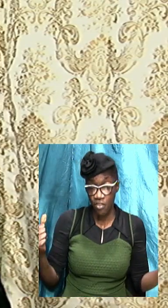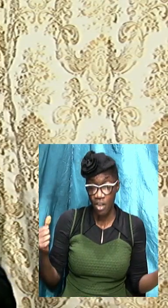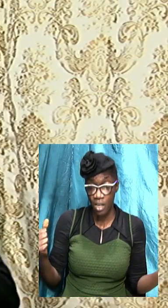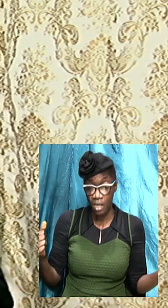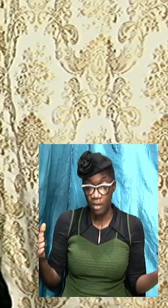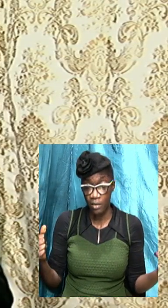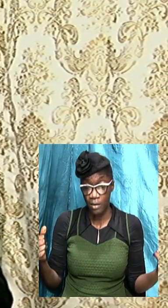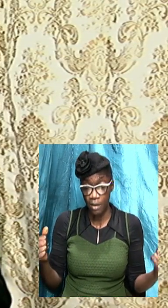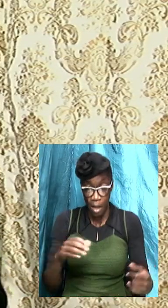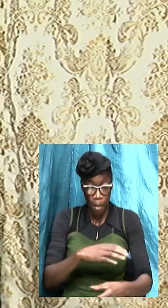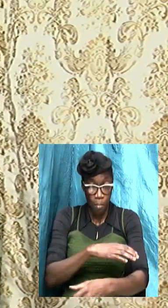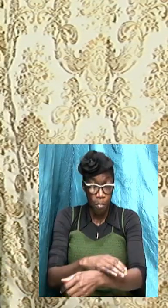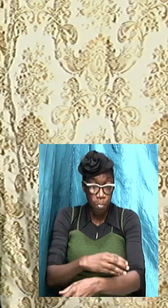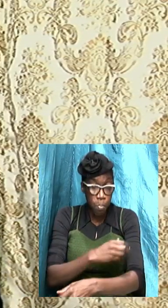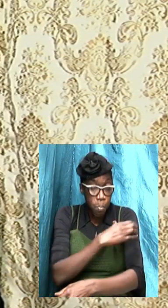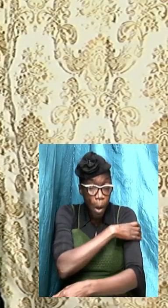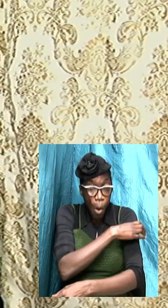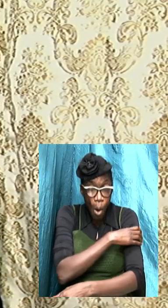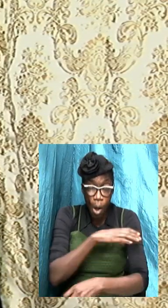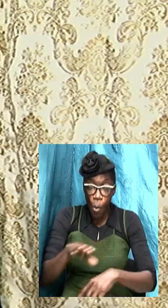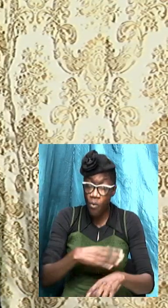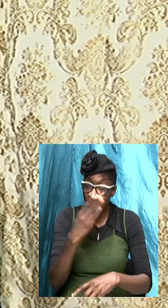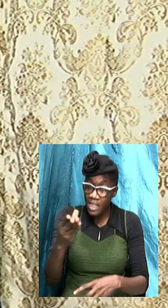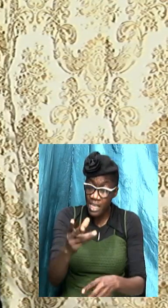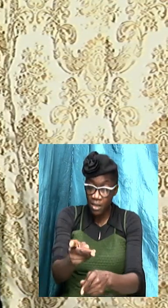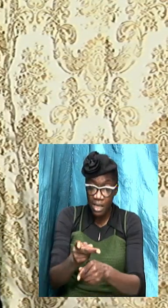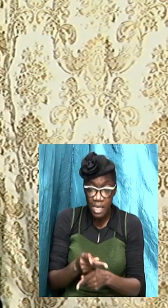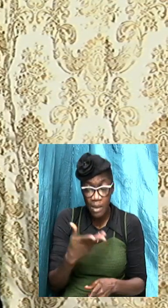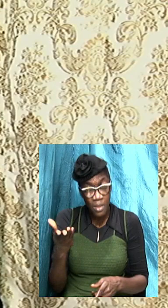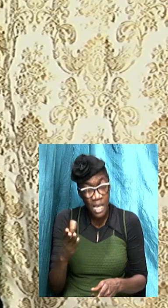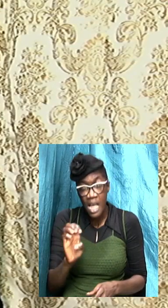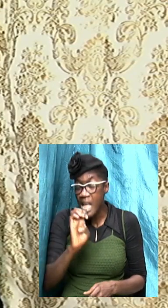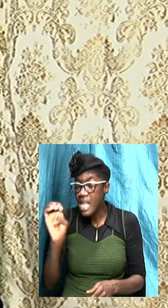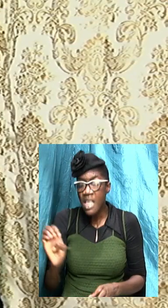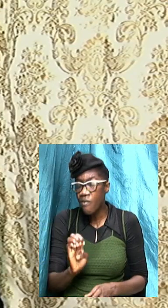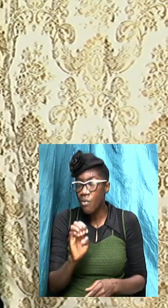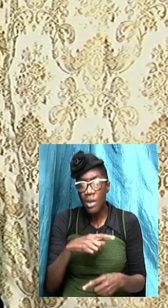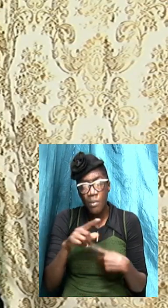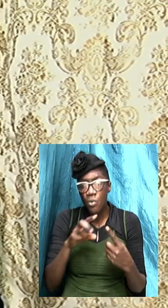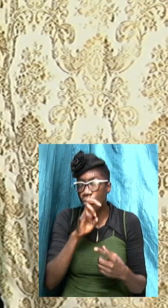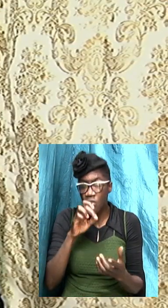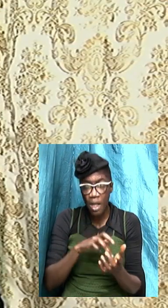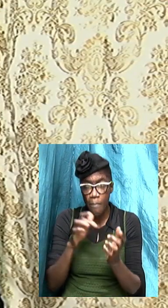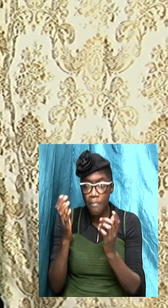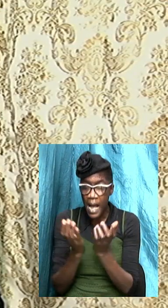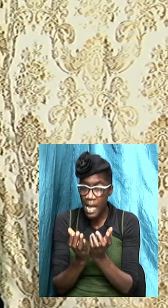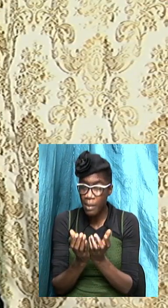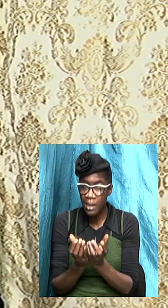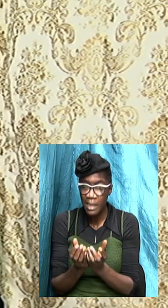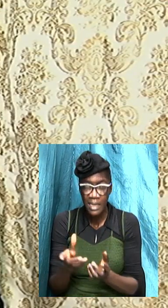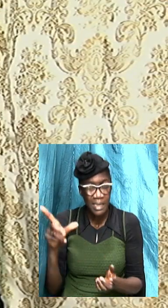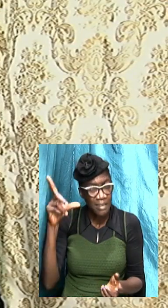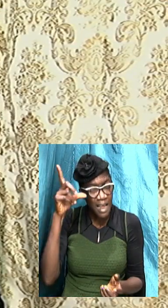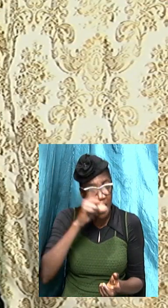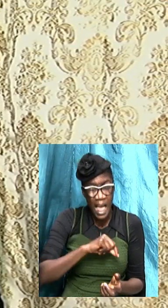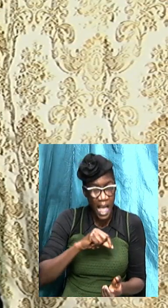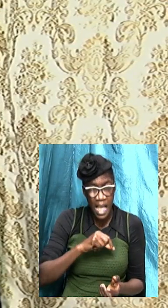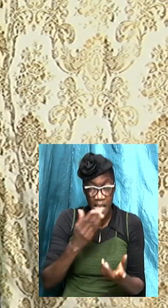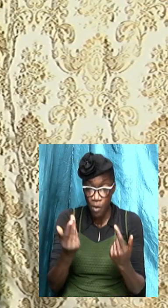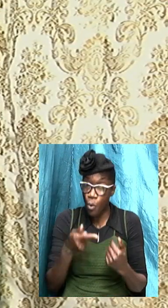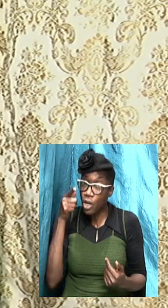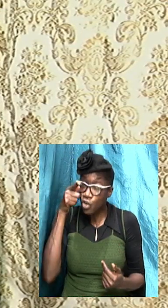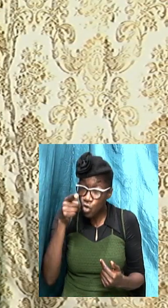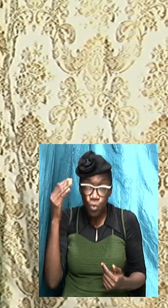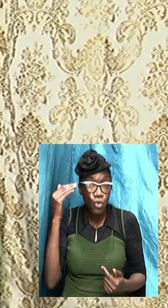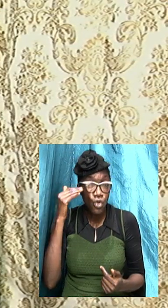even when he used the scripture it is dear to deceive but I want us to know that when it comes to the